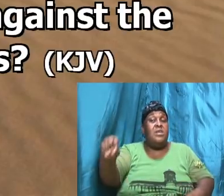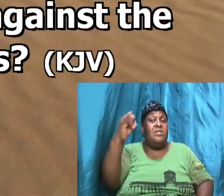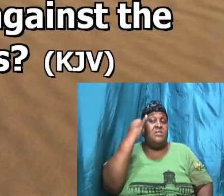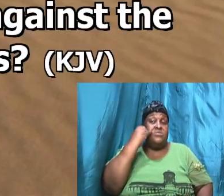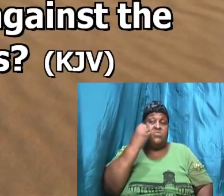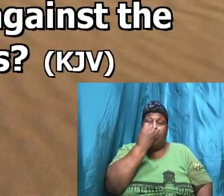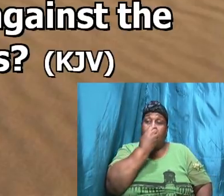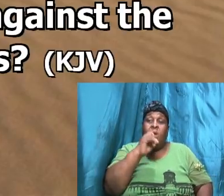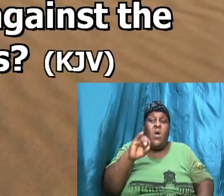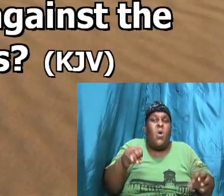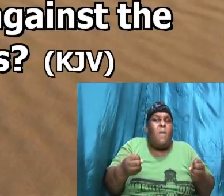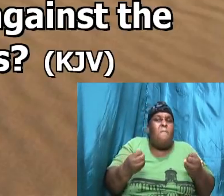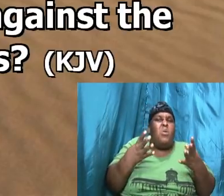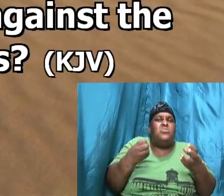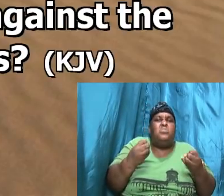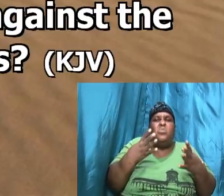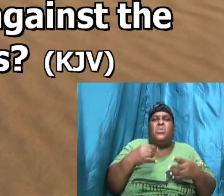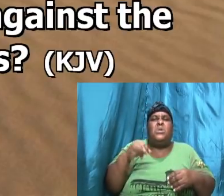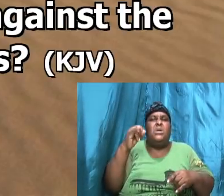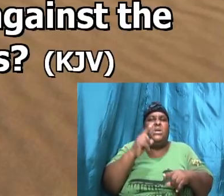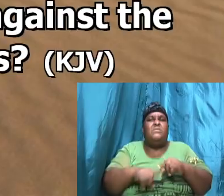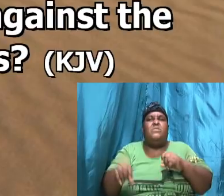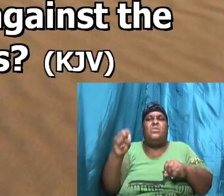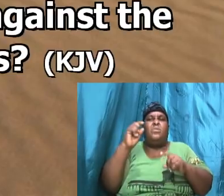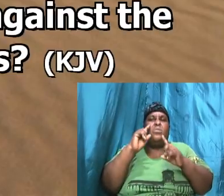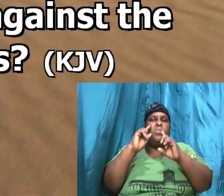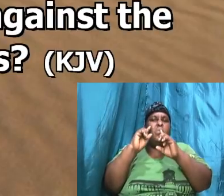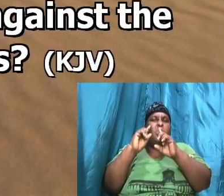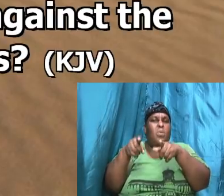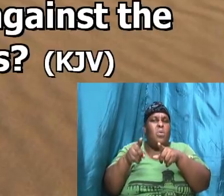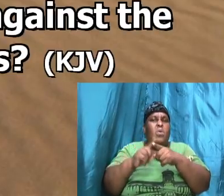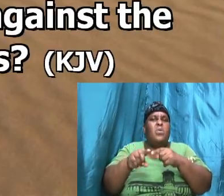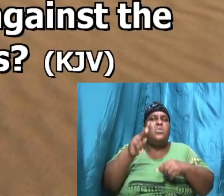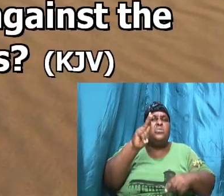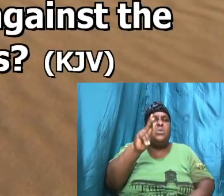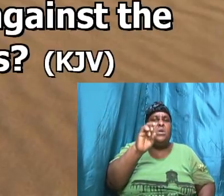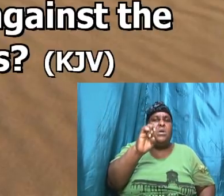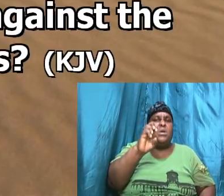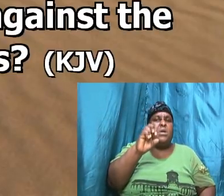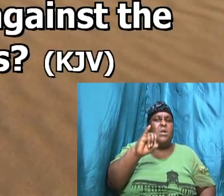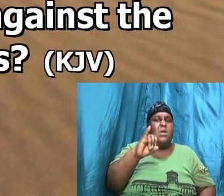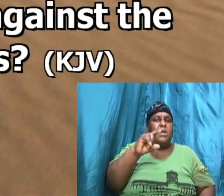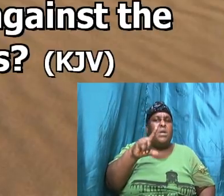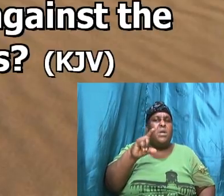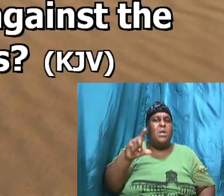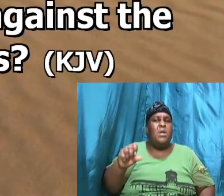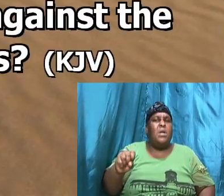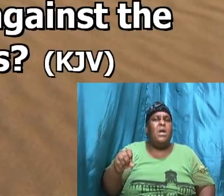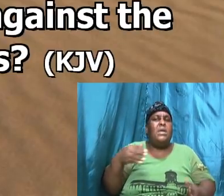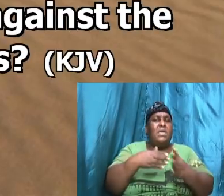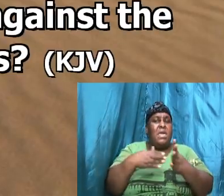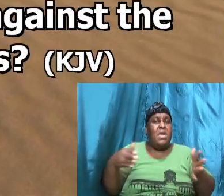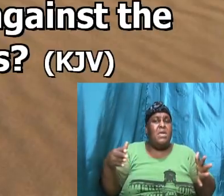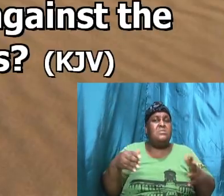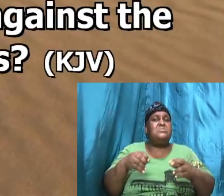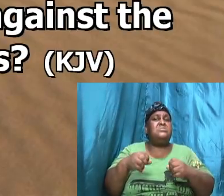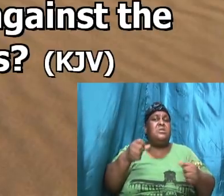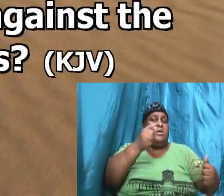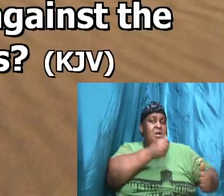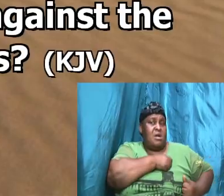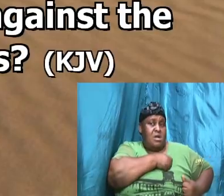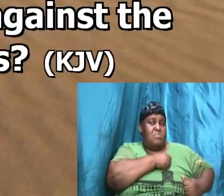how much more than if we go to Keilah against the armies of the Philistine David